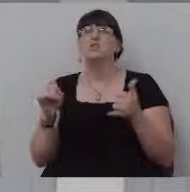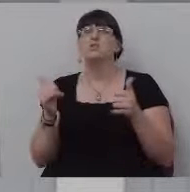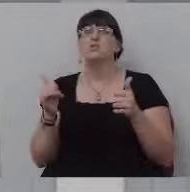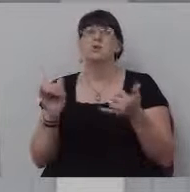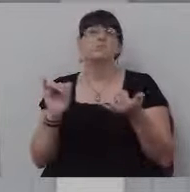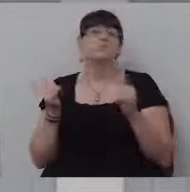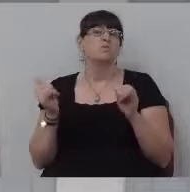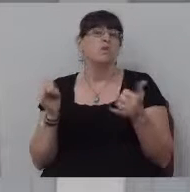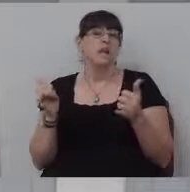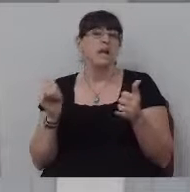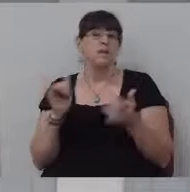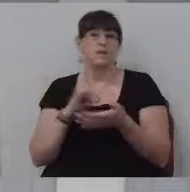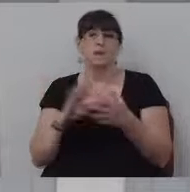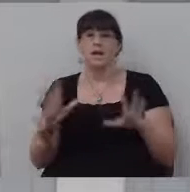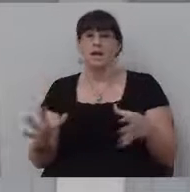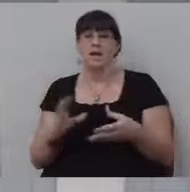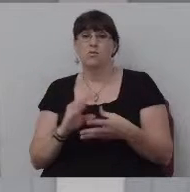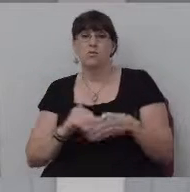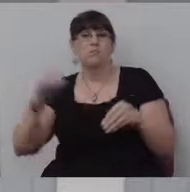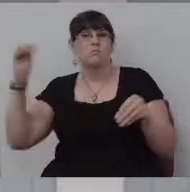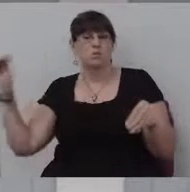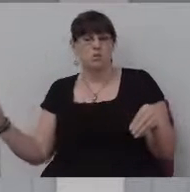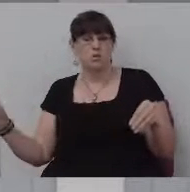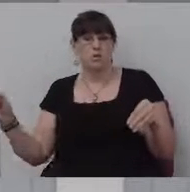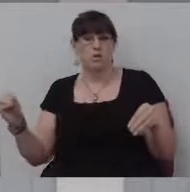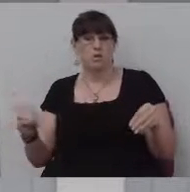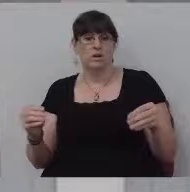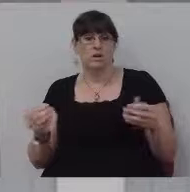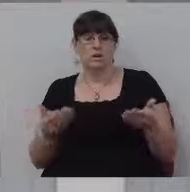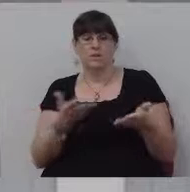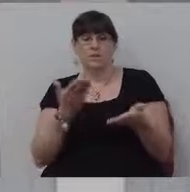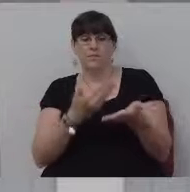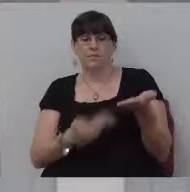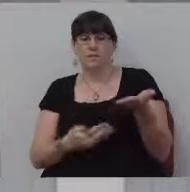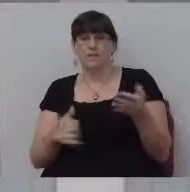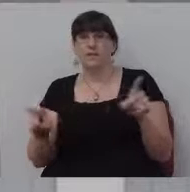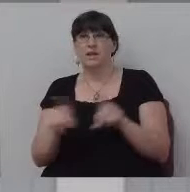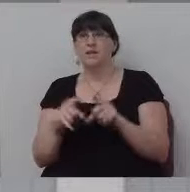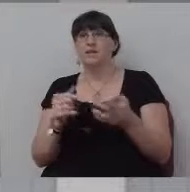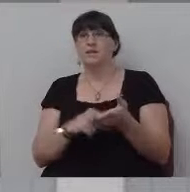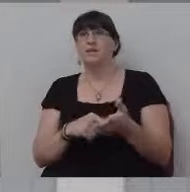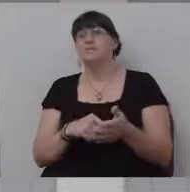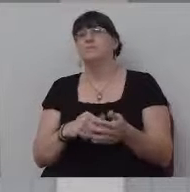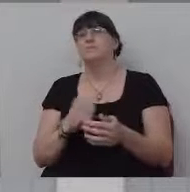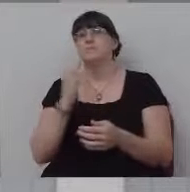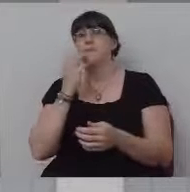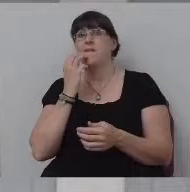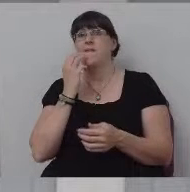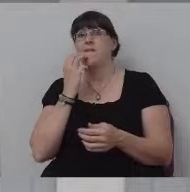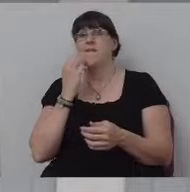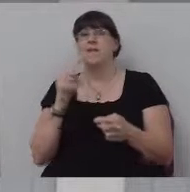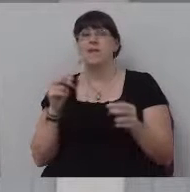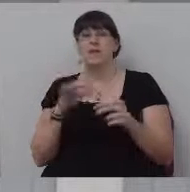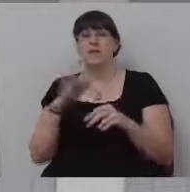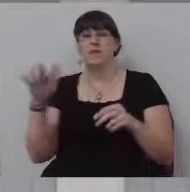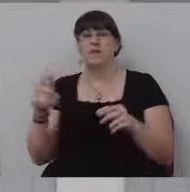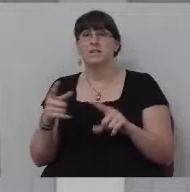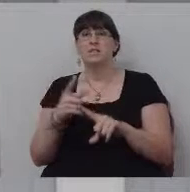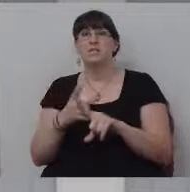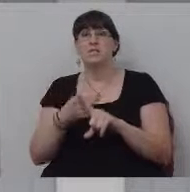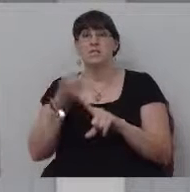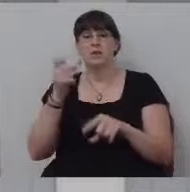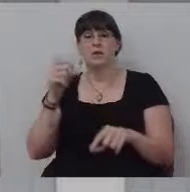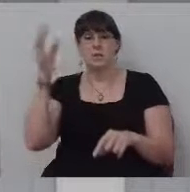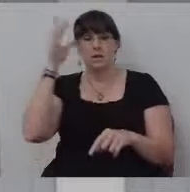text and remove phrases like this. The phrases from his journey. think that's, me look at from